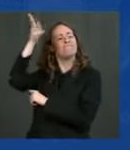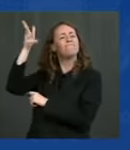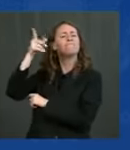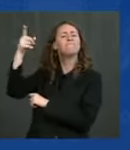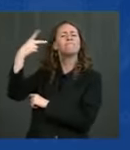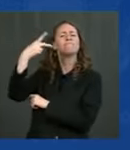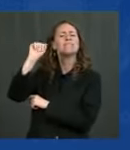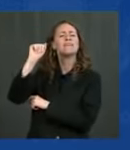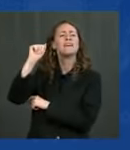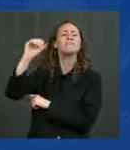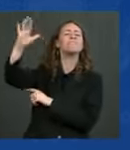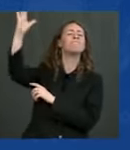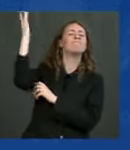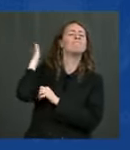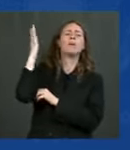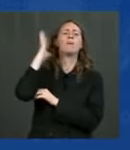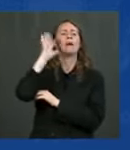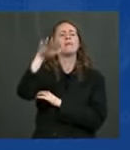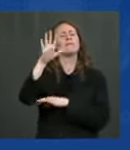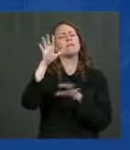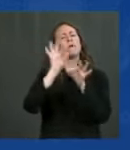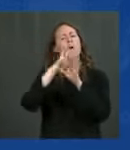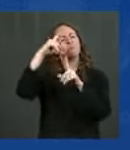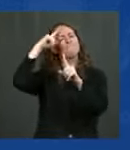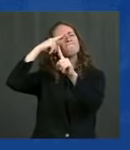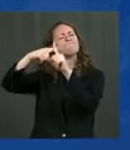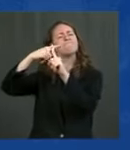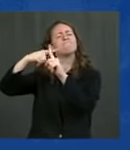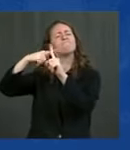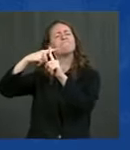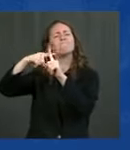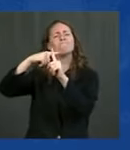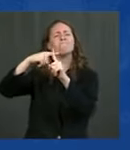grandmother would yell no Joey spread it let's spread the